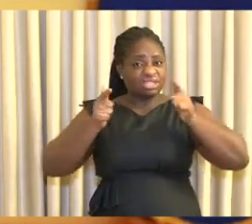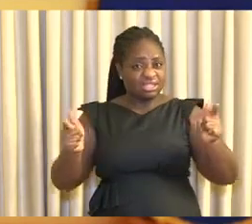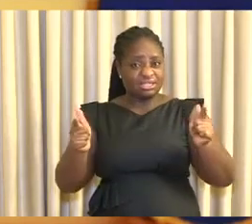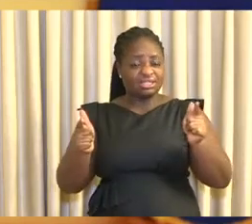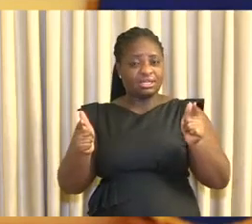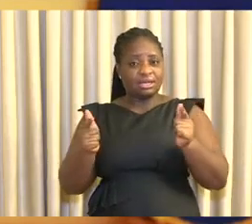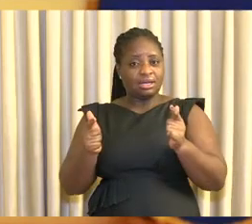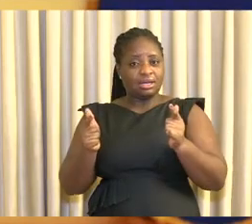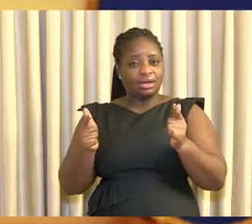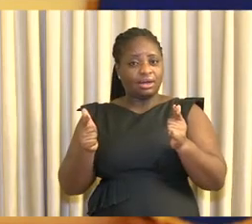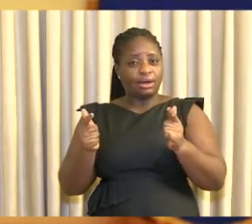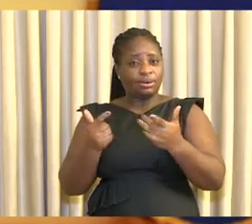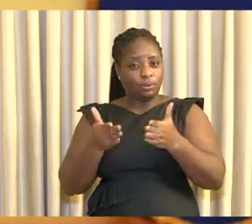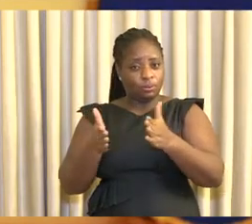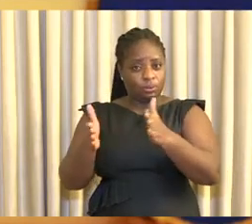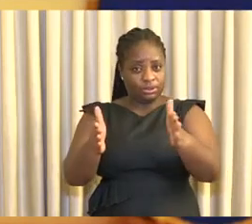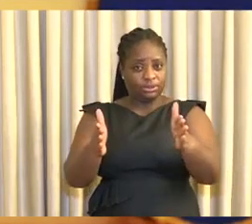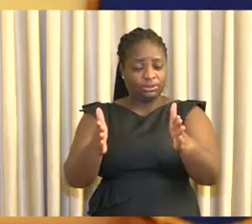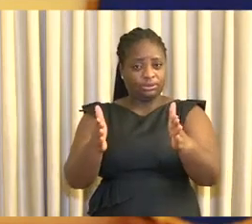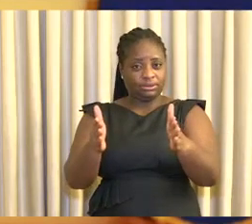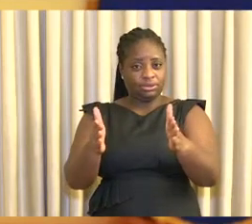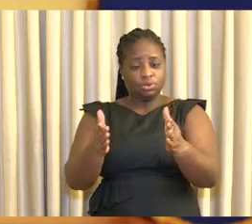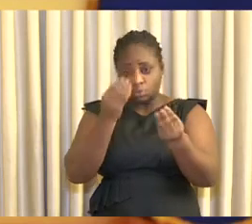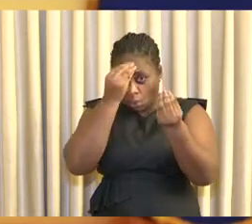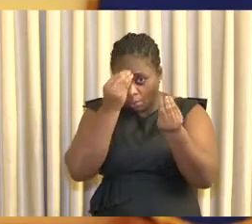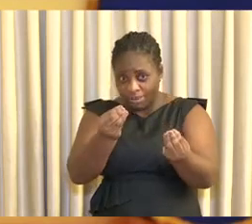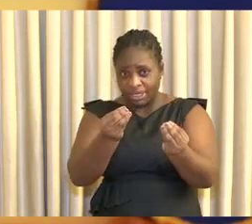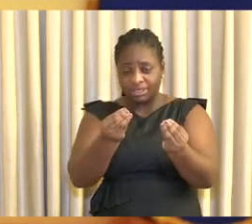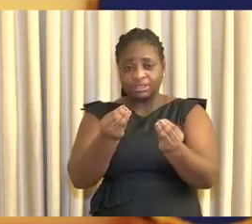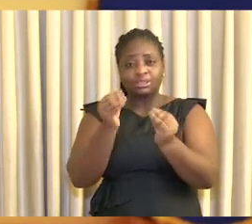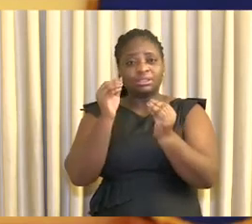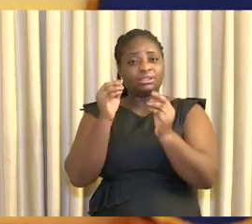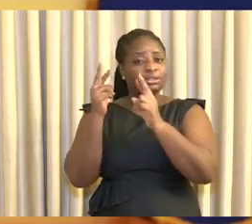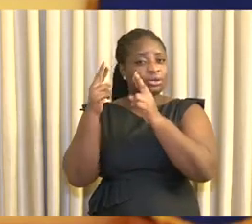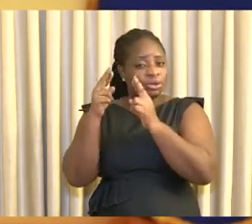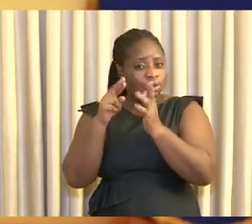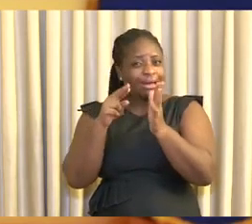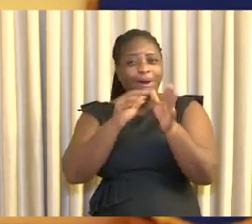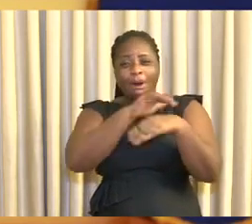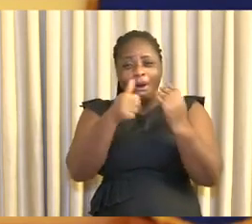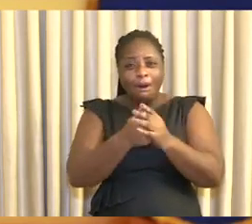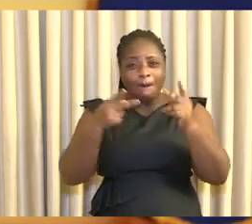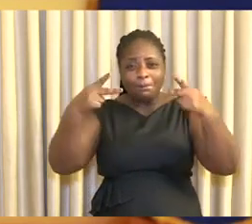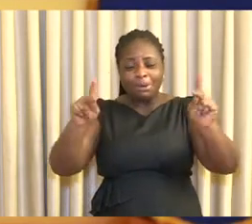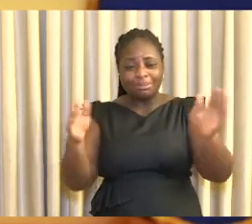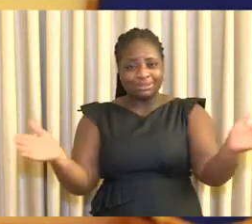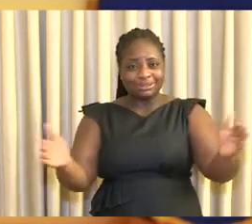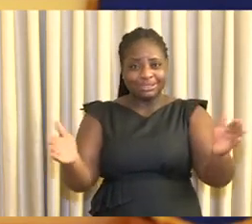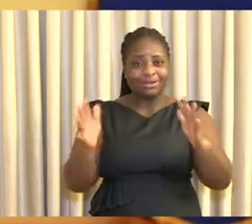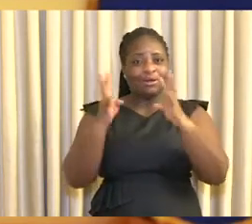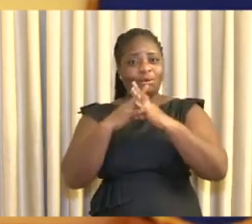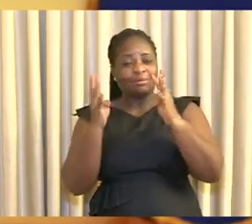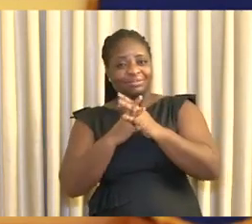these measures. In here, I'm referring to the suspension of all public gatherings, including conferences,